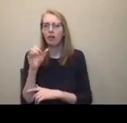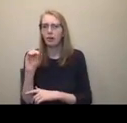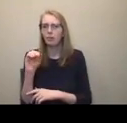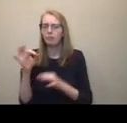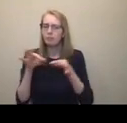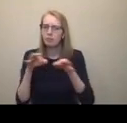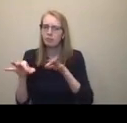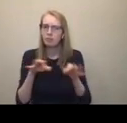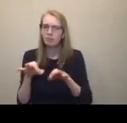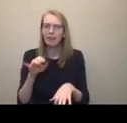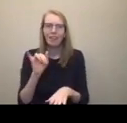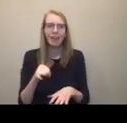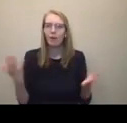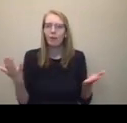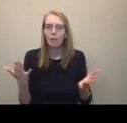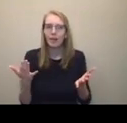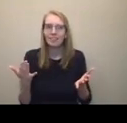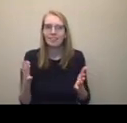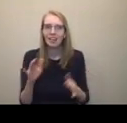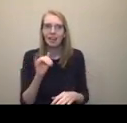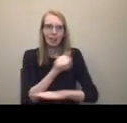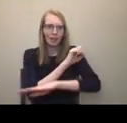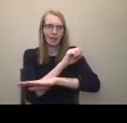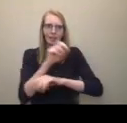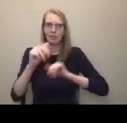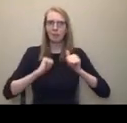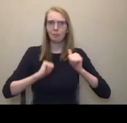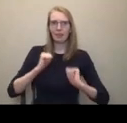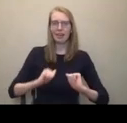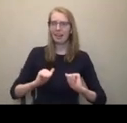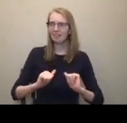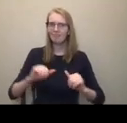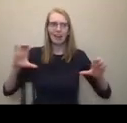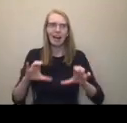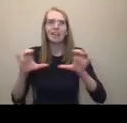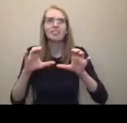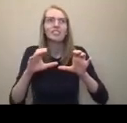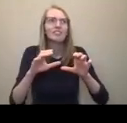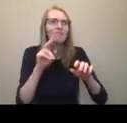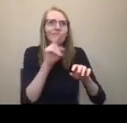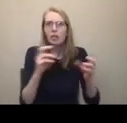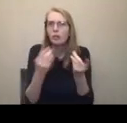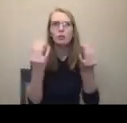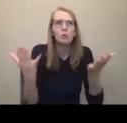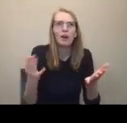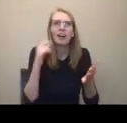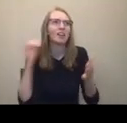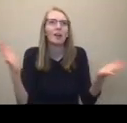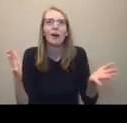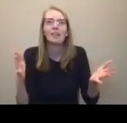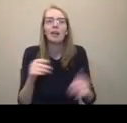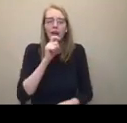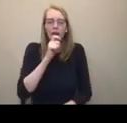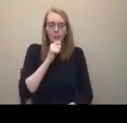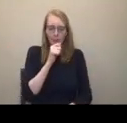of the action and the visual elements of the play. So you can pre-record it, and then you can provide your blind patients listening devices